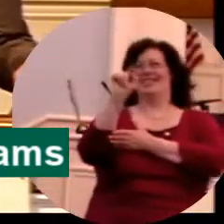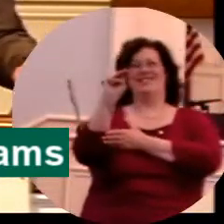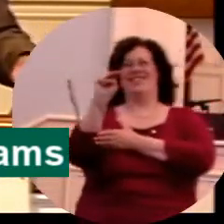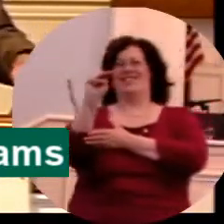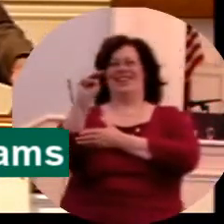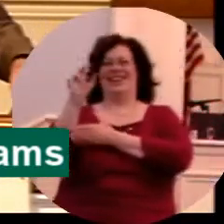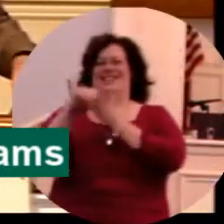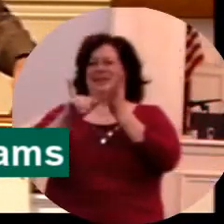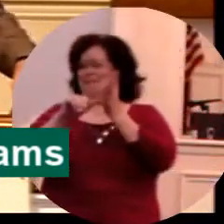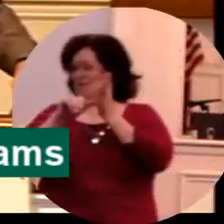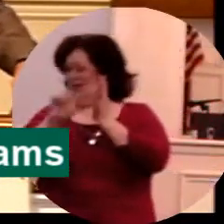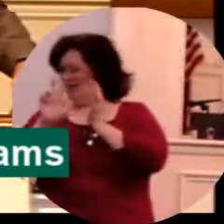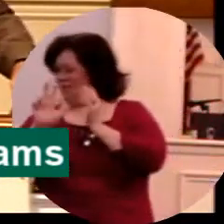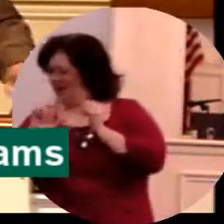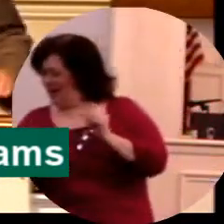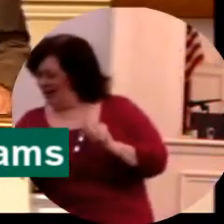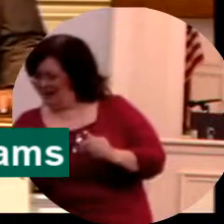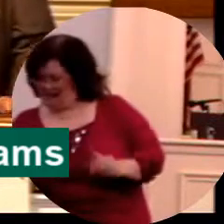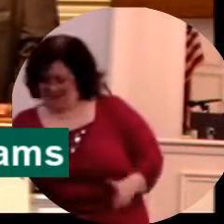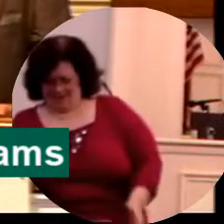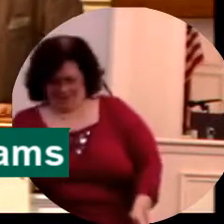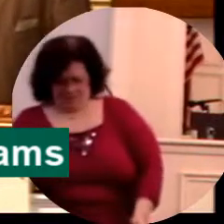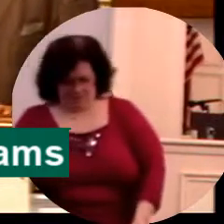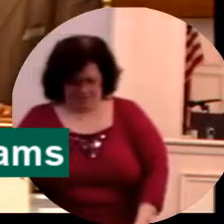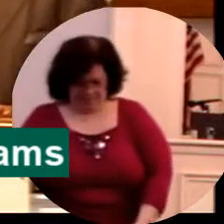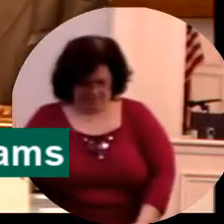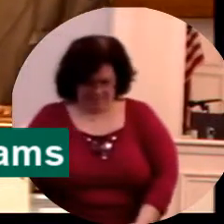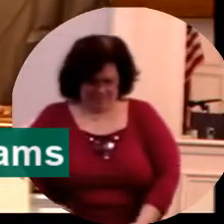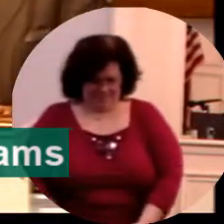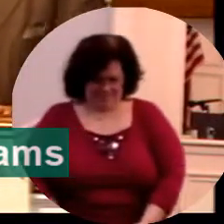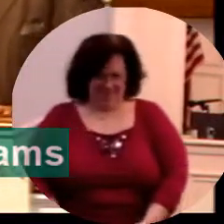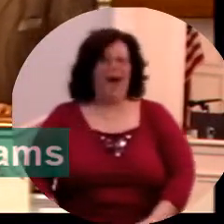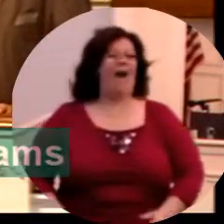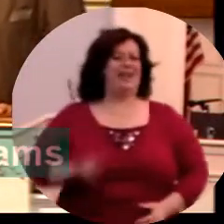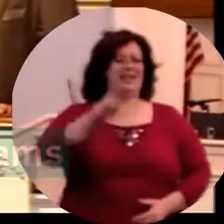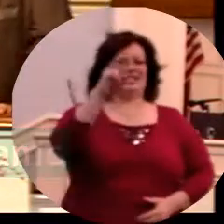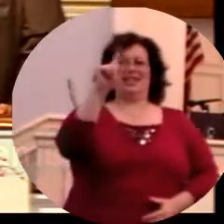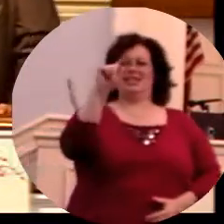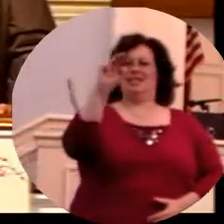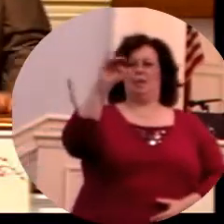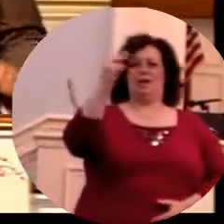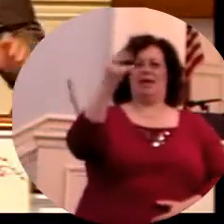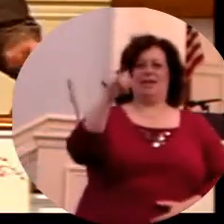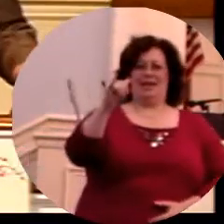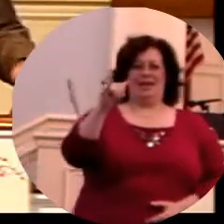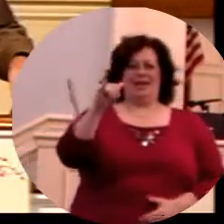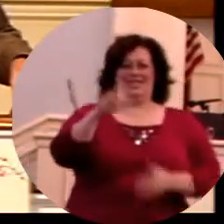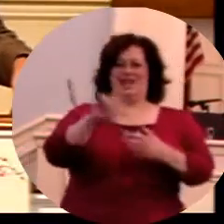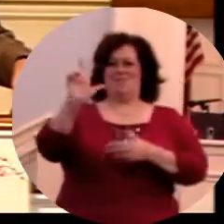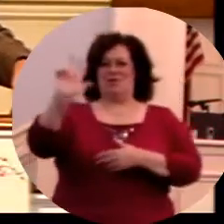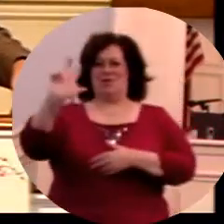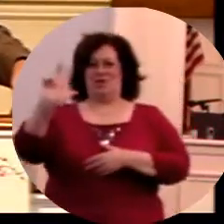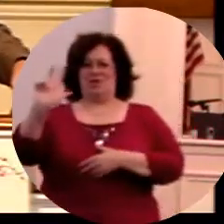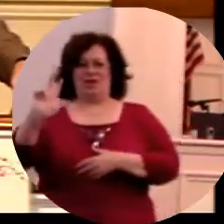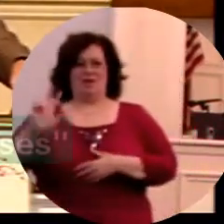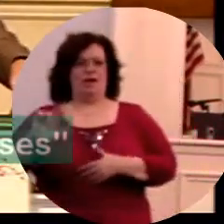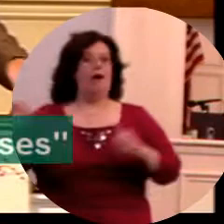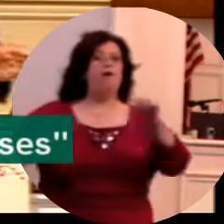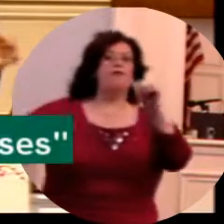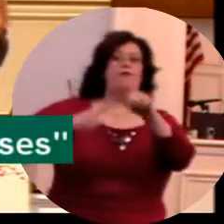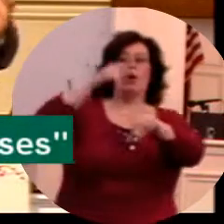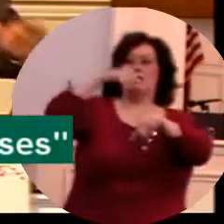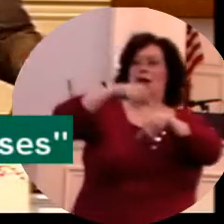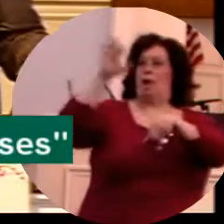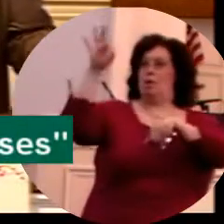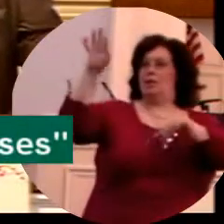message on, as in the days of Noah, and then as in the days of Lot, and today I want to bring a message